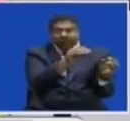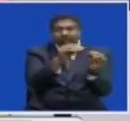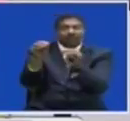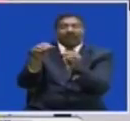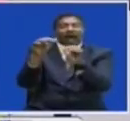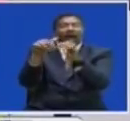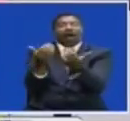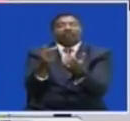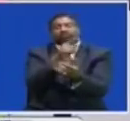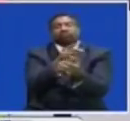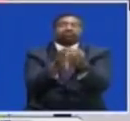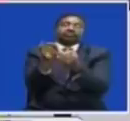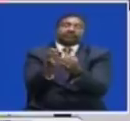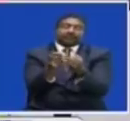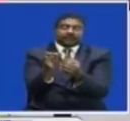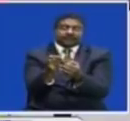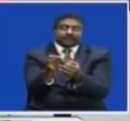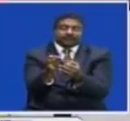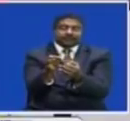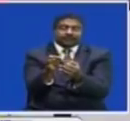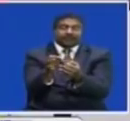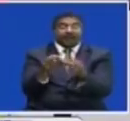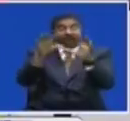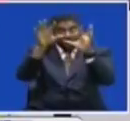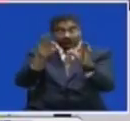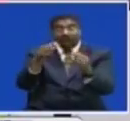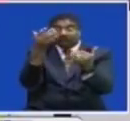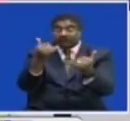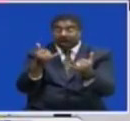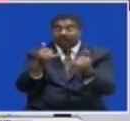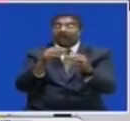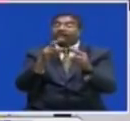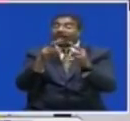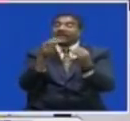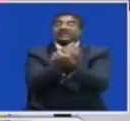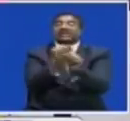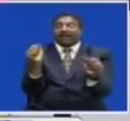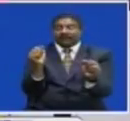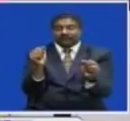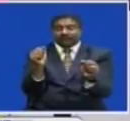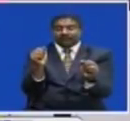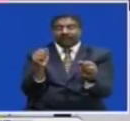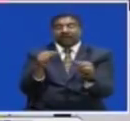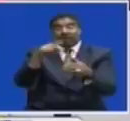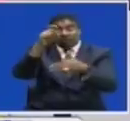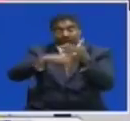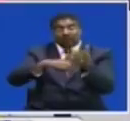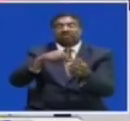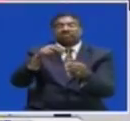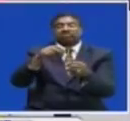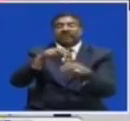infrastructure comes with improved road safety Reduced travel times And of course,